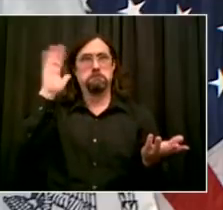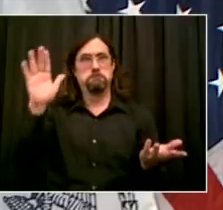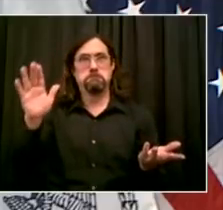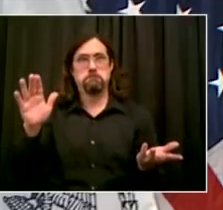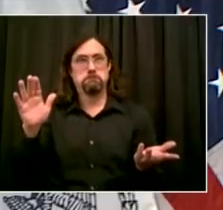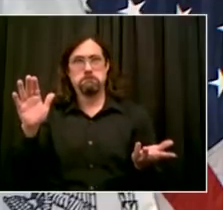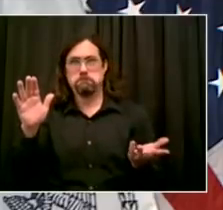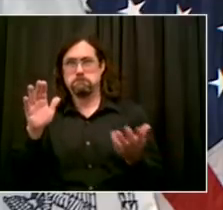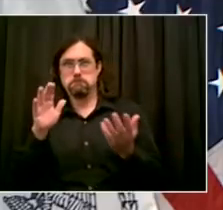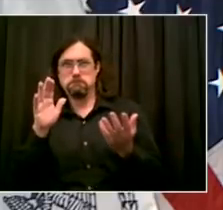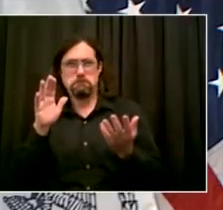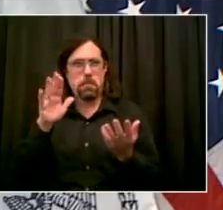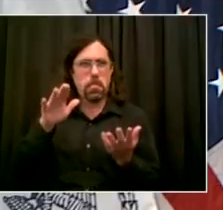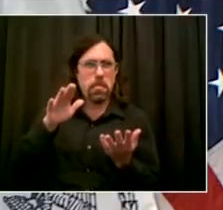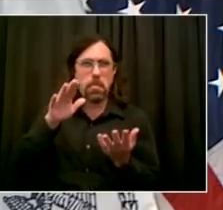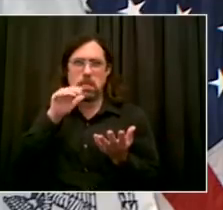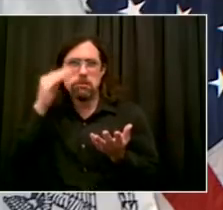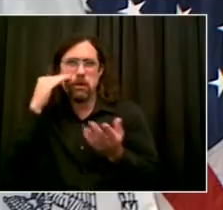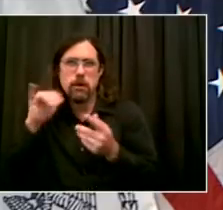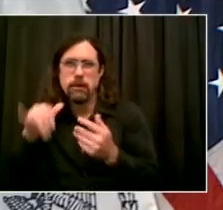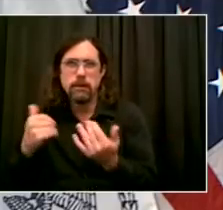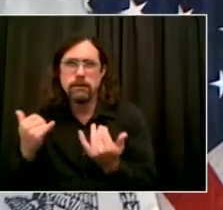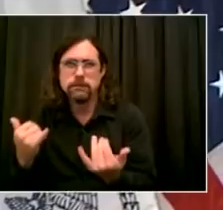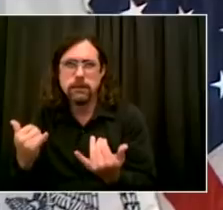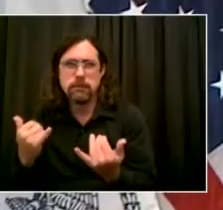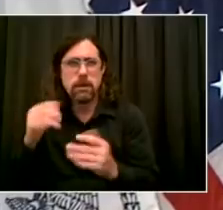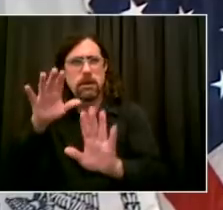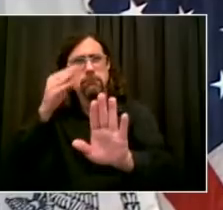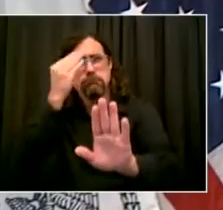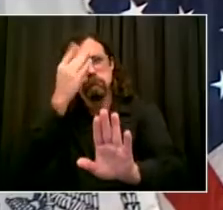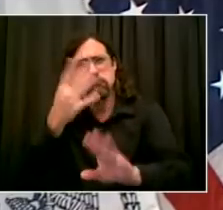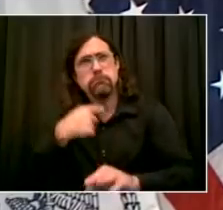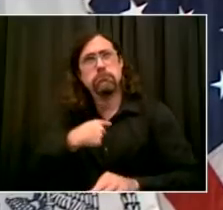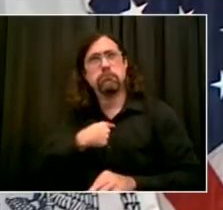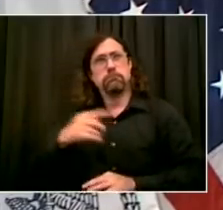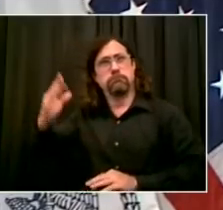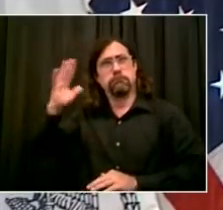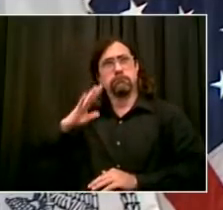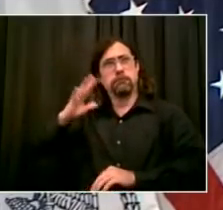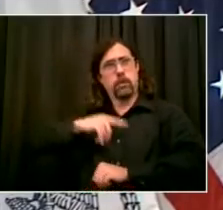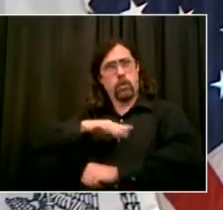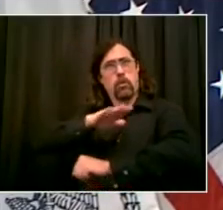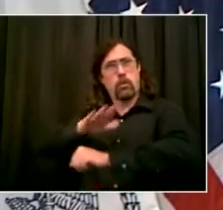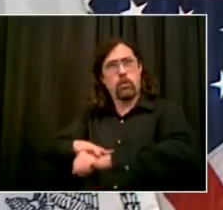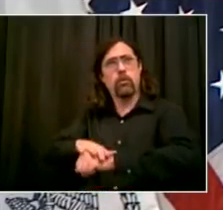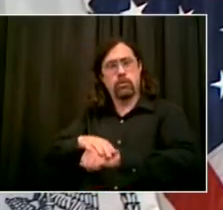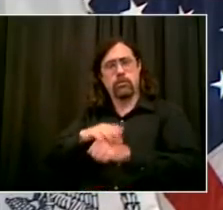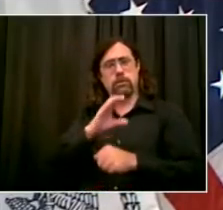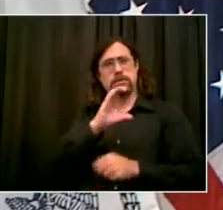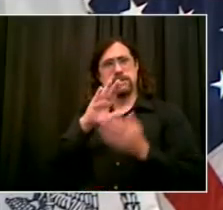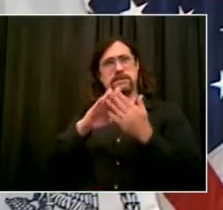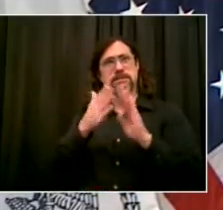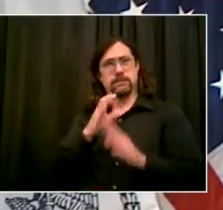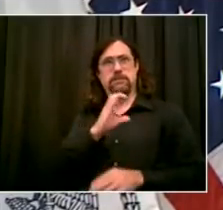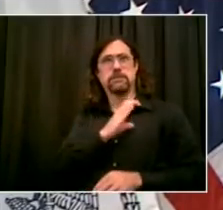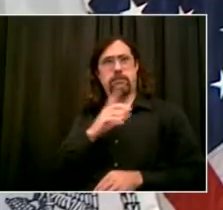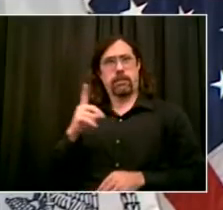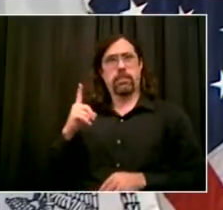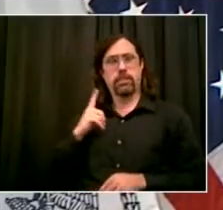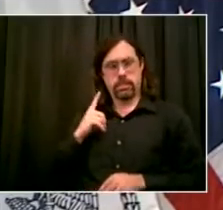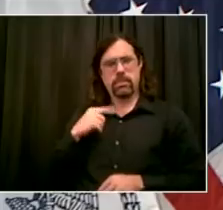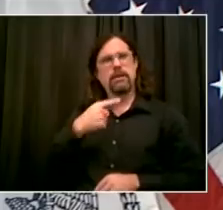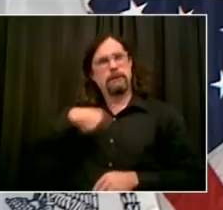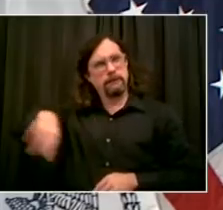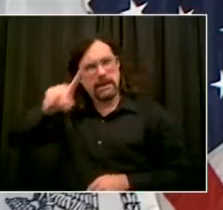They clearly have the resources. I think the history in this city, and pretty much all over the country, was stadium deals were not